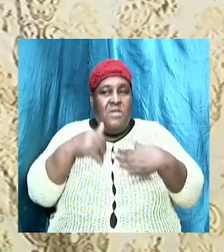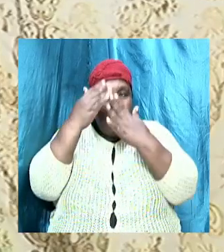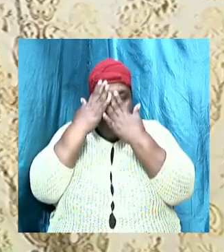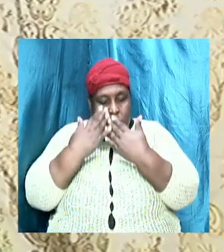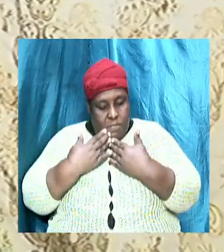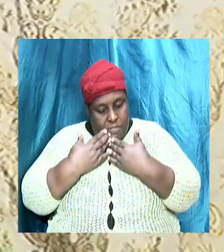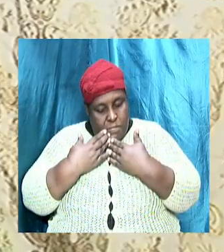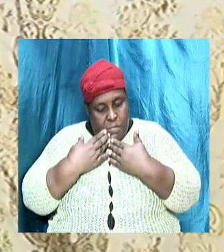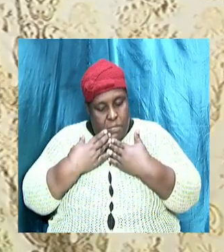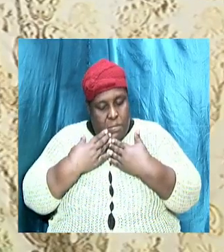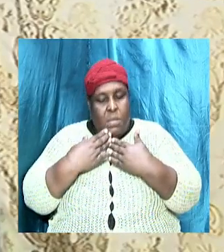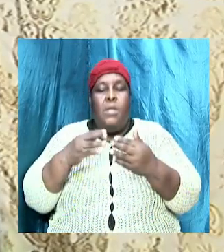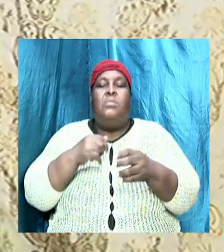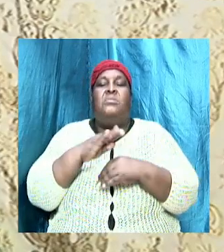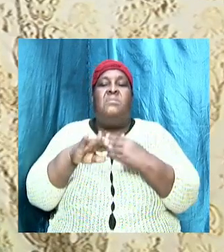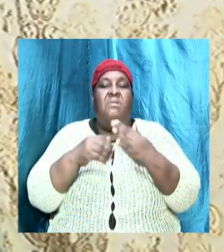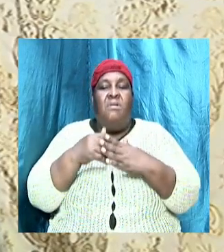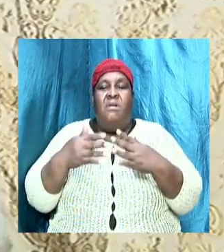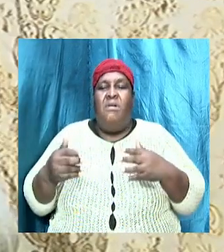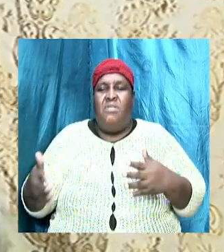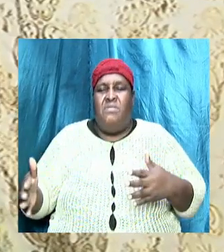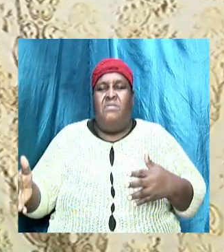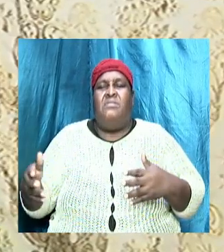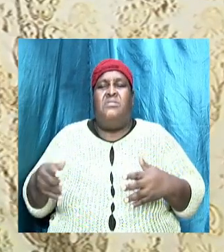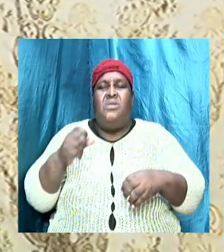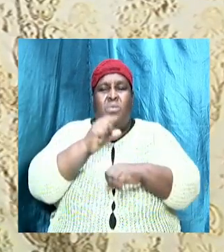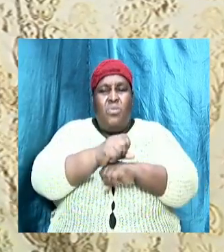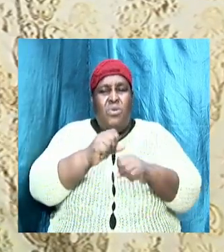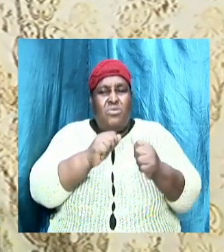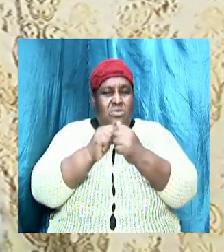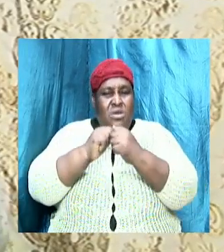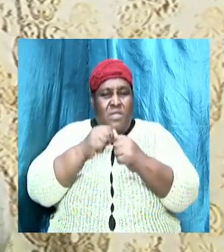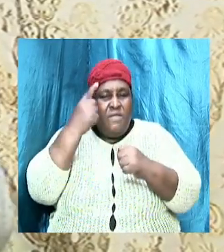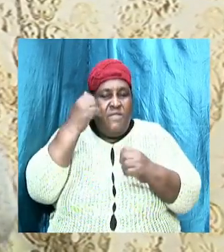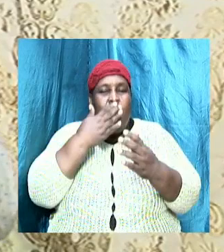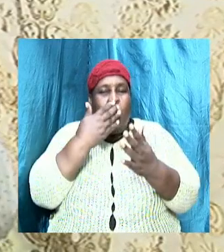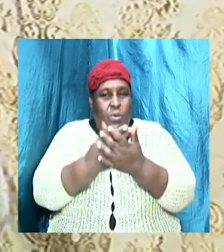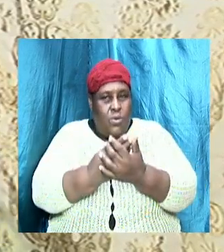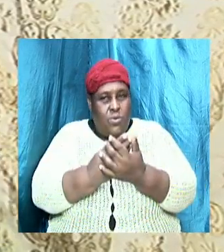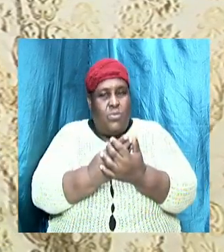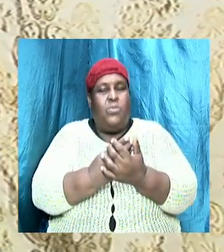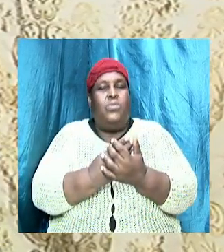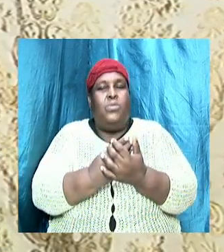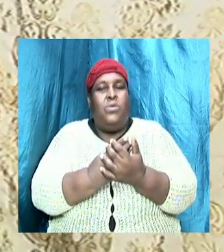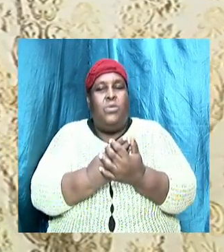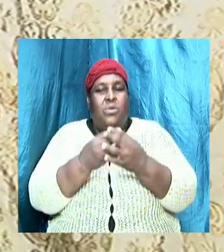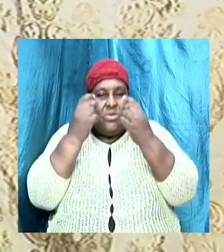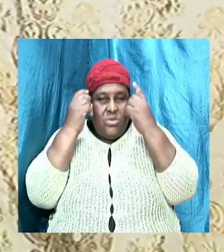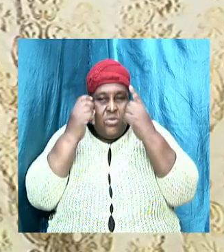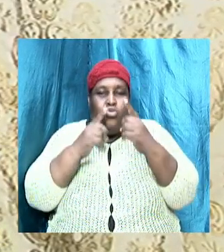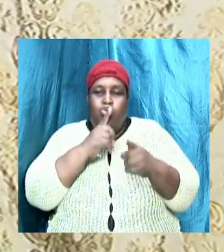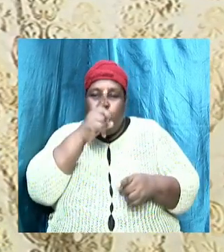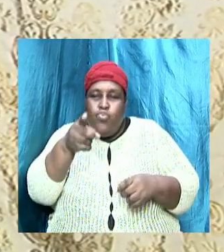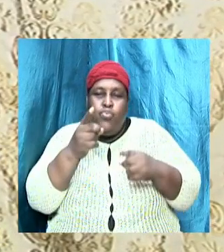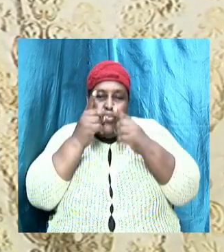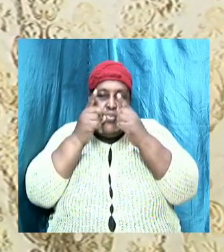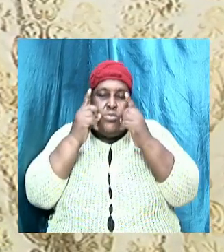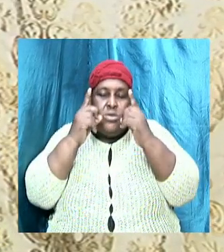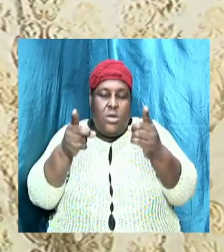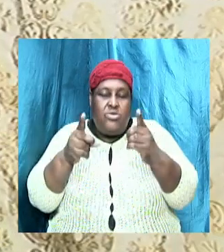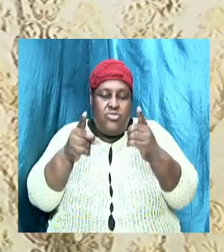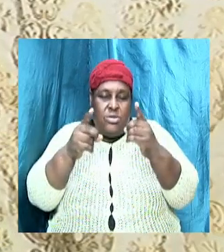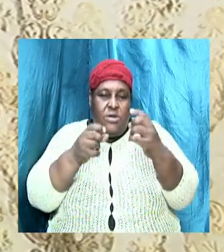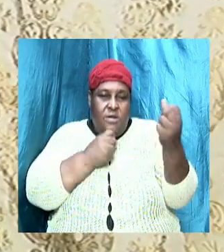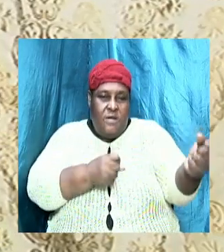together for good to them. And we can use the word to comfort ourselves. And so the doctrine, true doctrine, sound doctrine